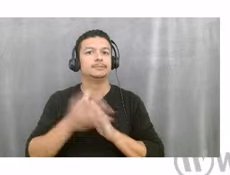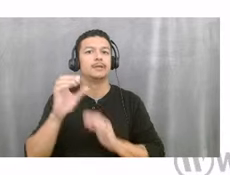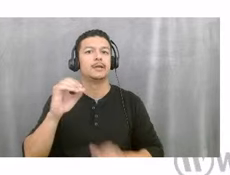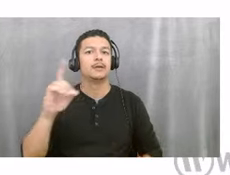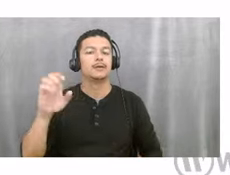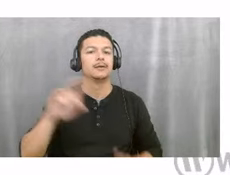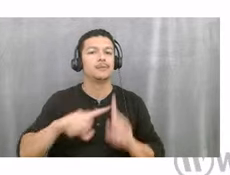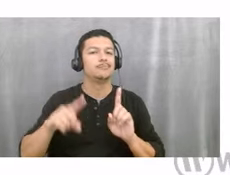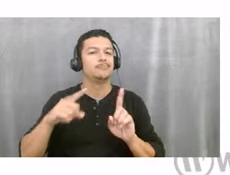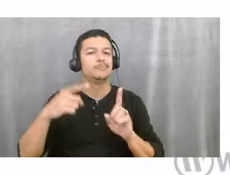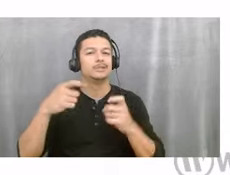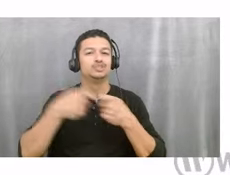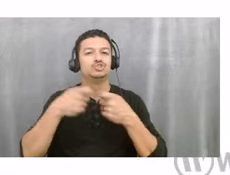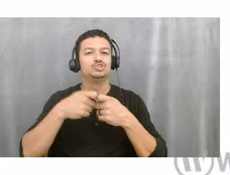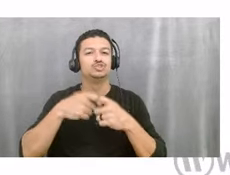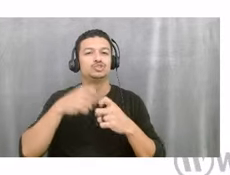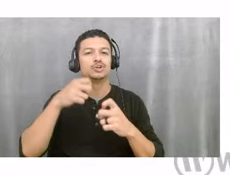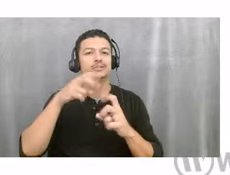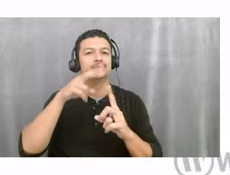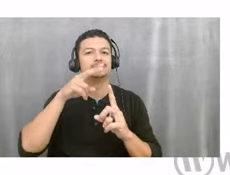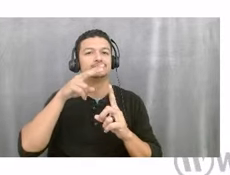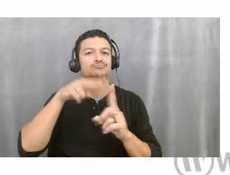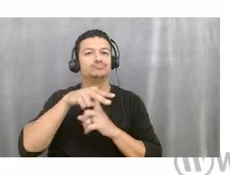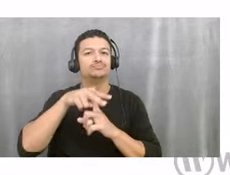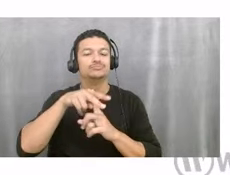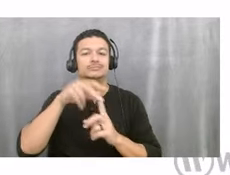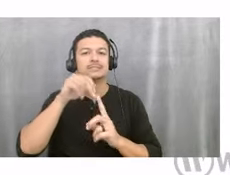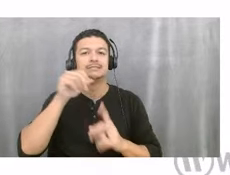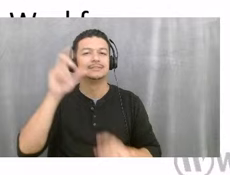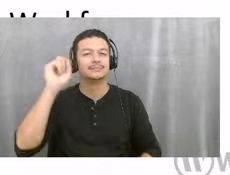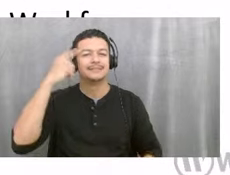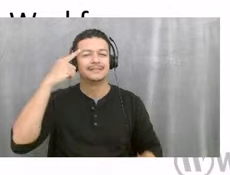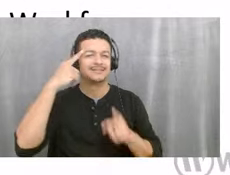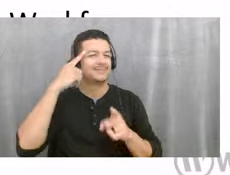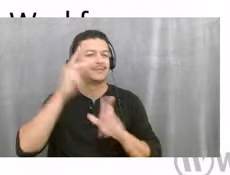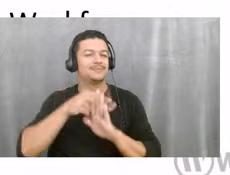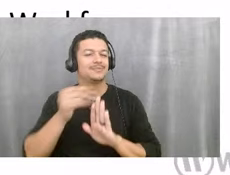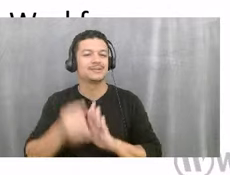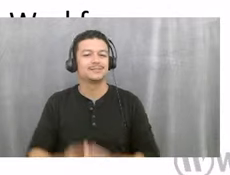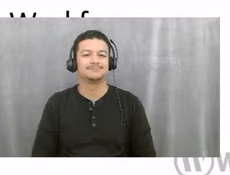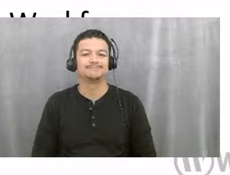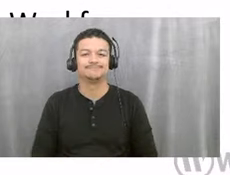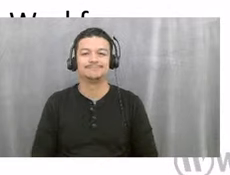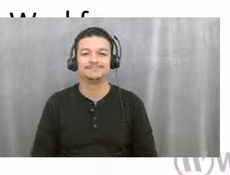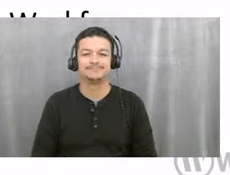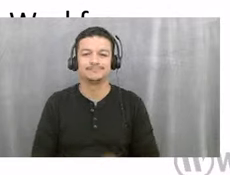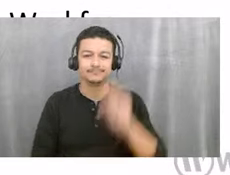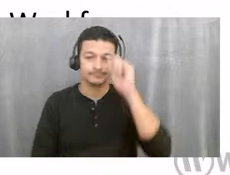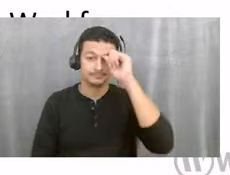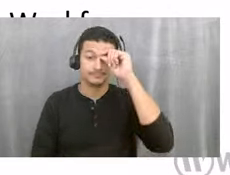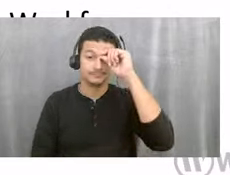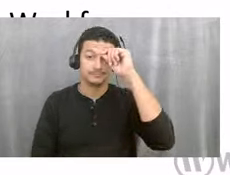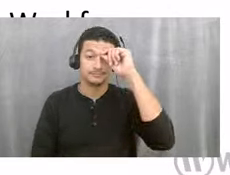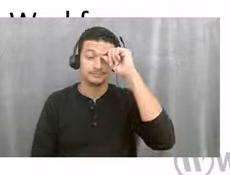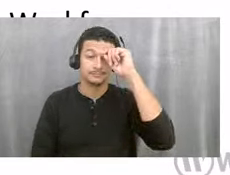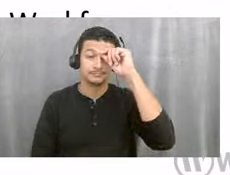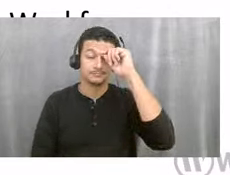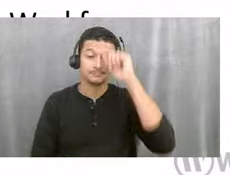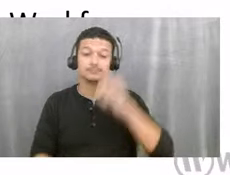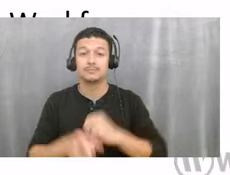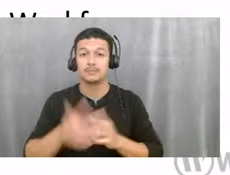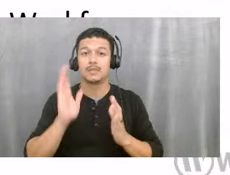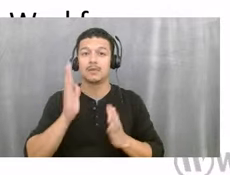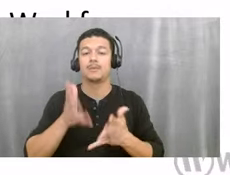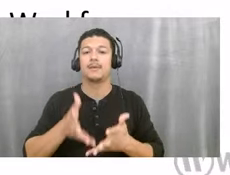stations didn't make sense for this particular project. Again, this will allow the 100%